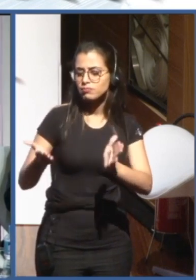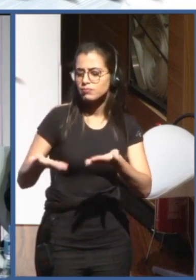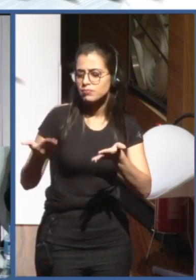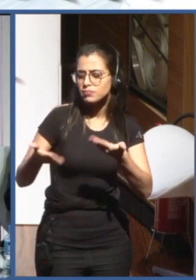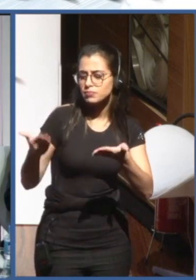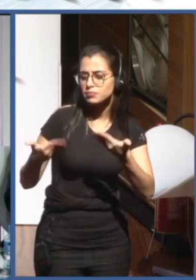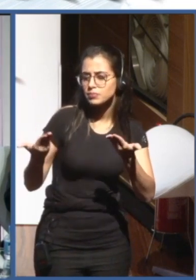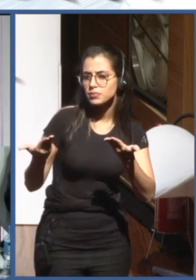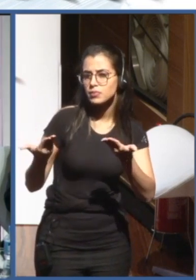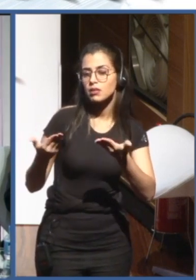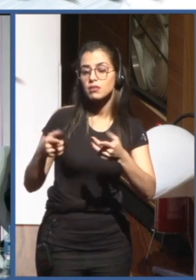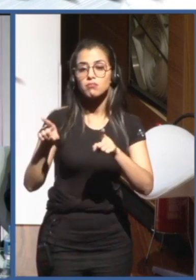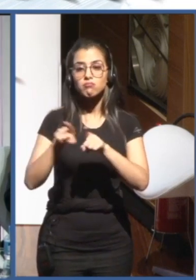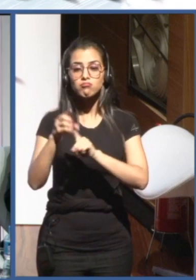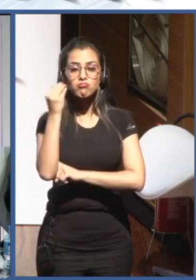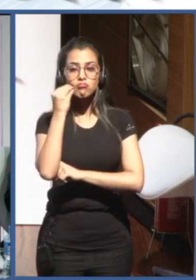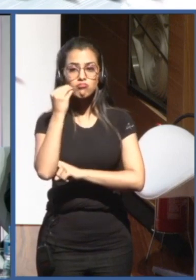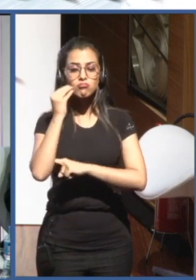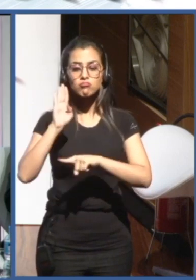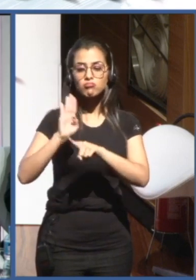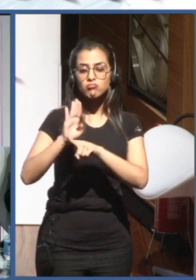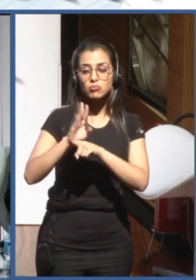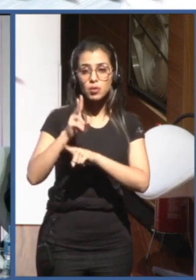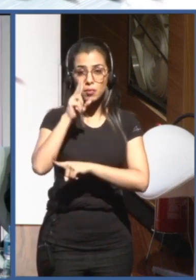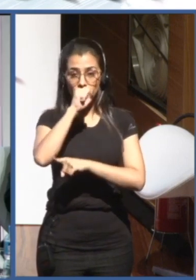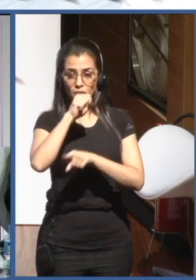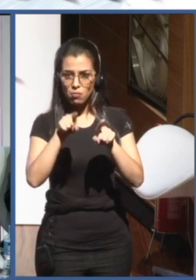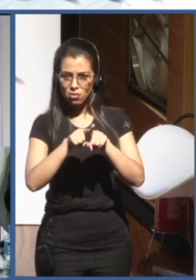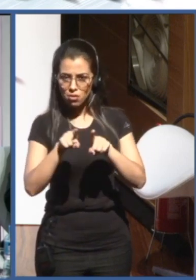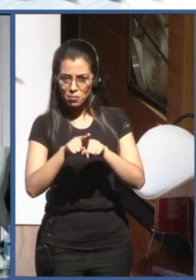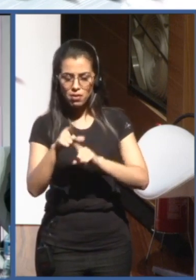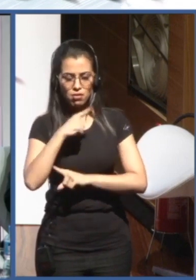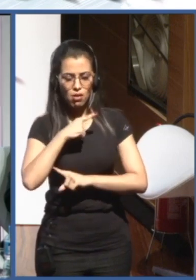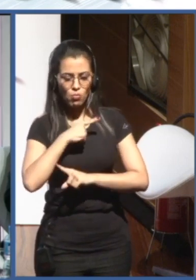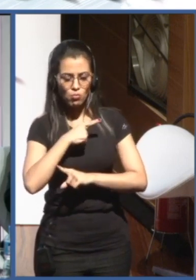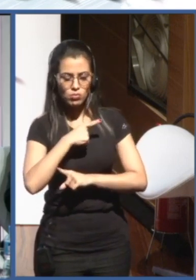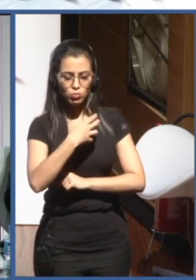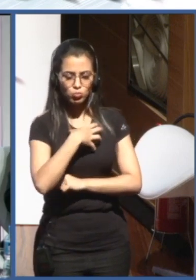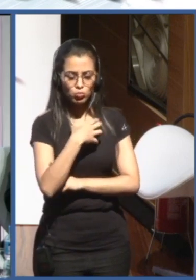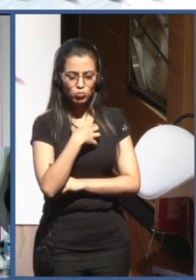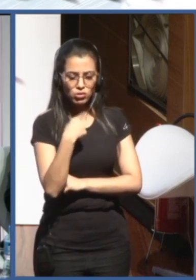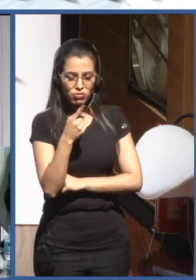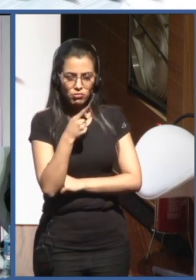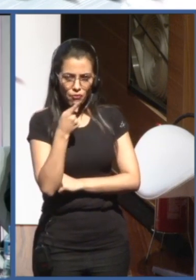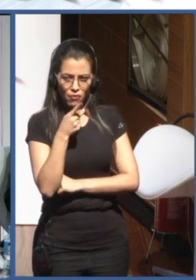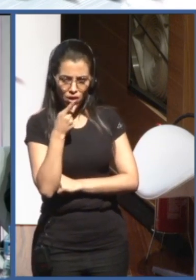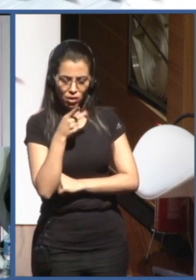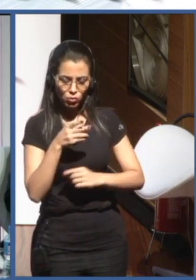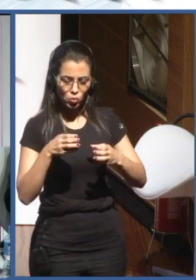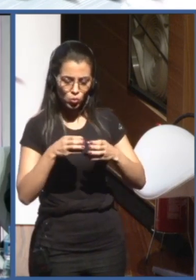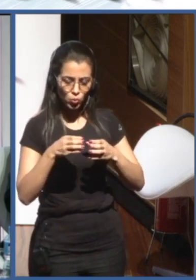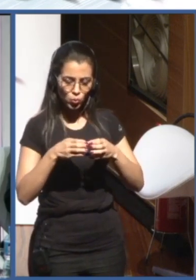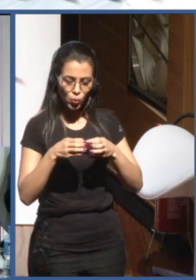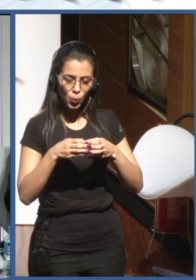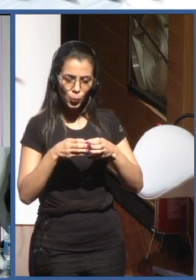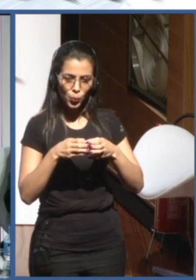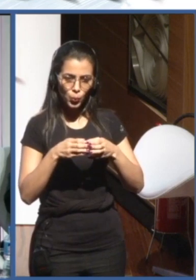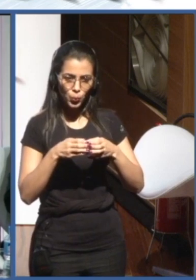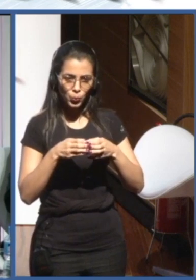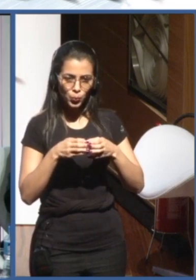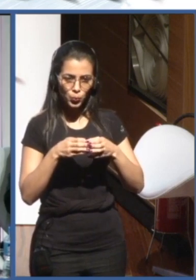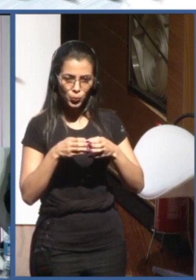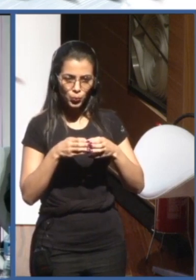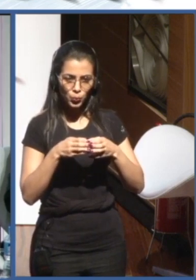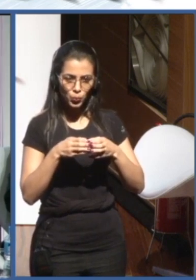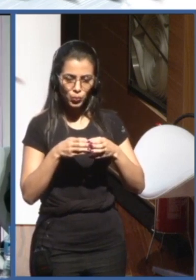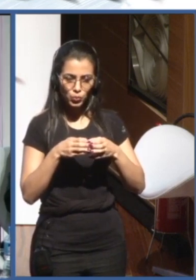You know, there's one called the UN Group on Information Society, ANGES, which was established around the time when WSIS